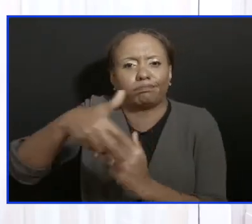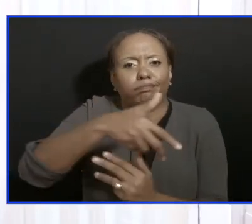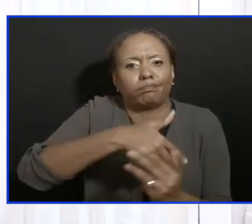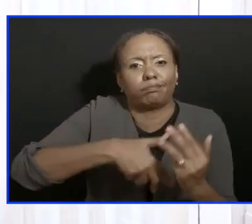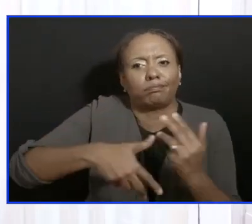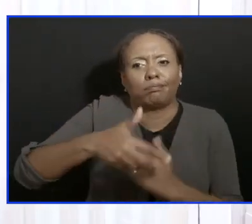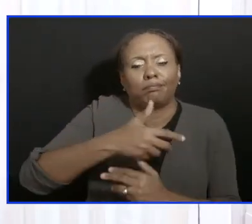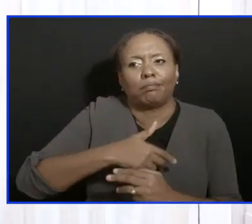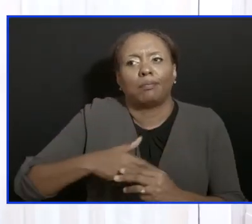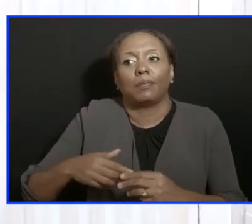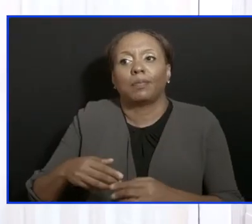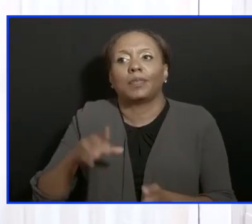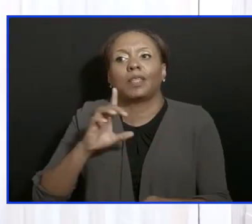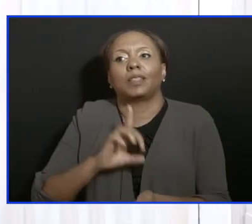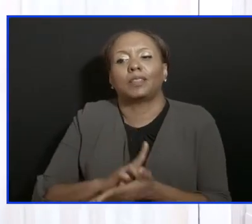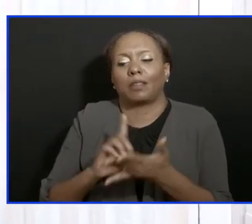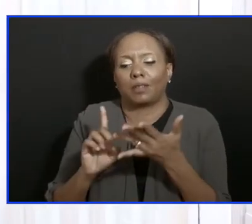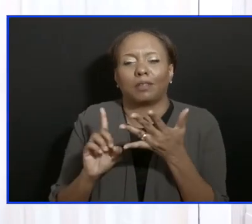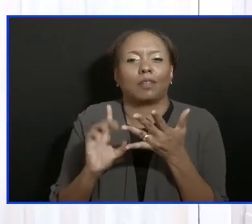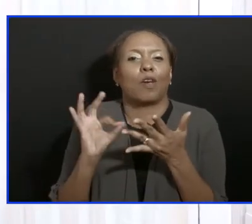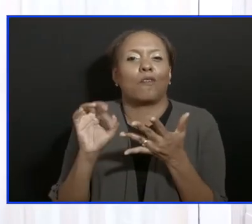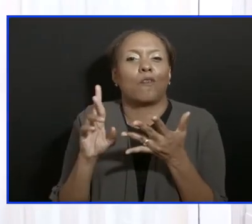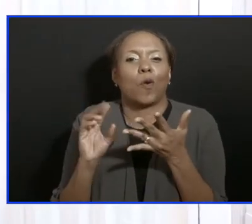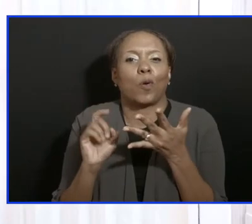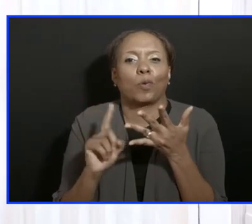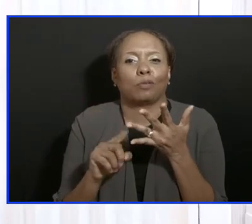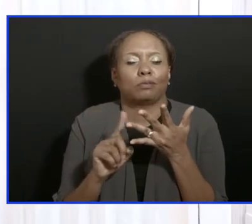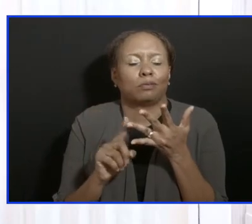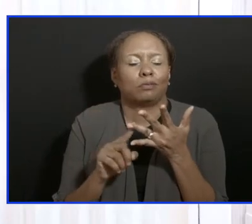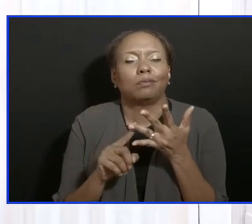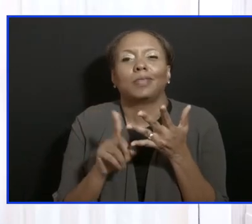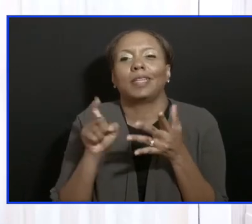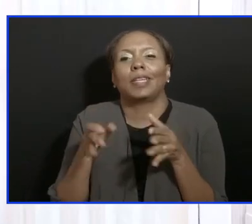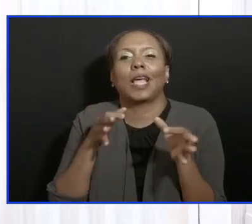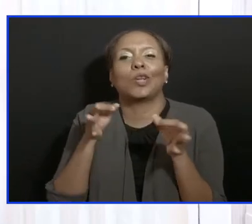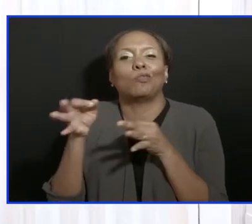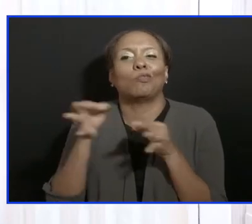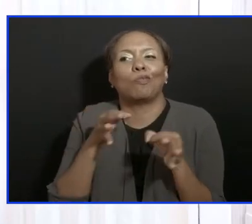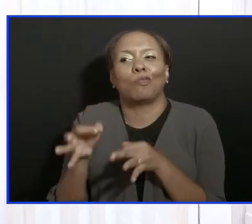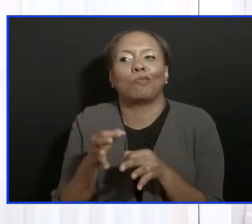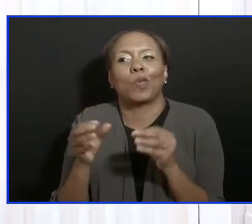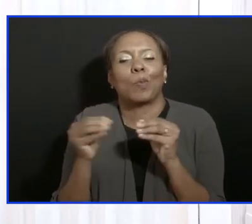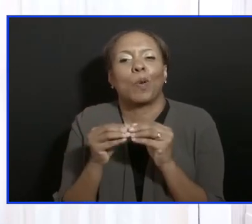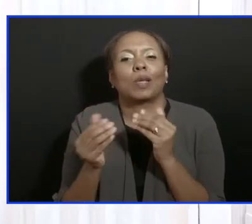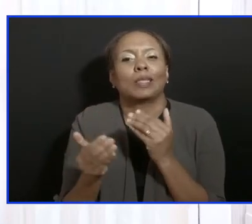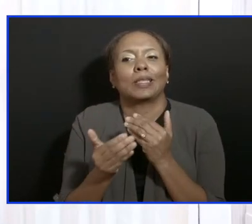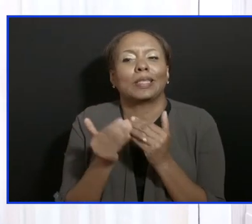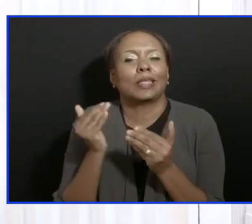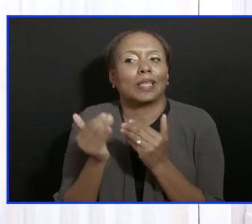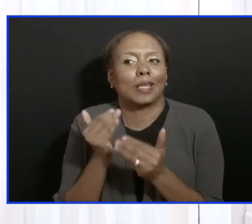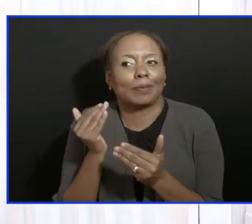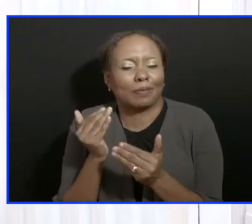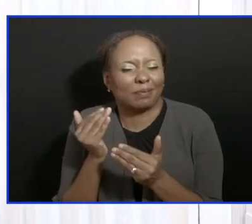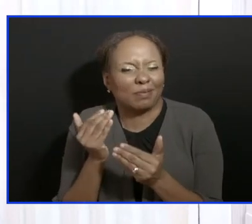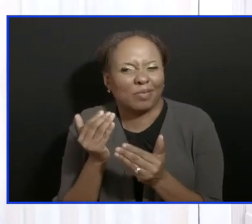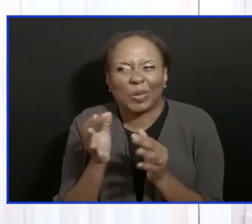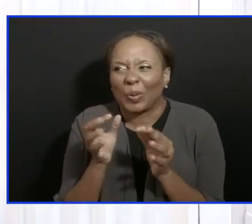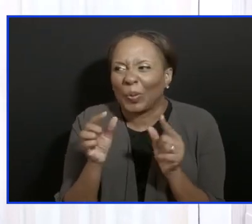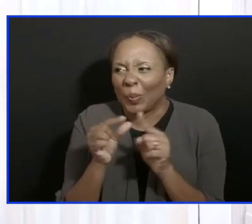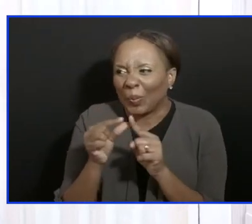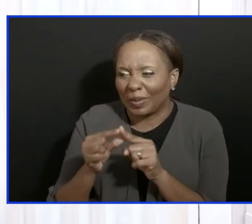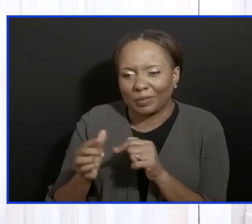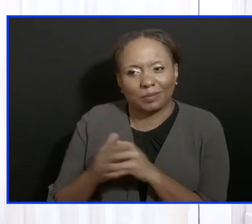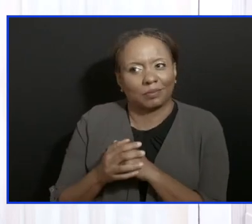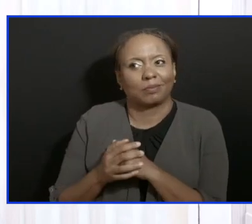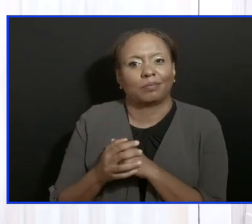to the country why our ability not to have that with 146,000 people vaccinated gives us a better